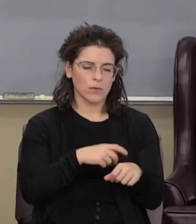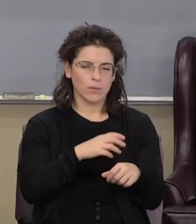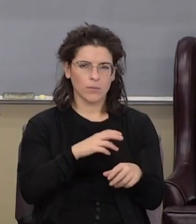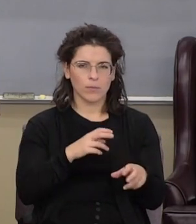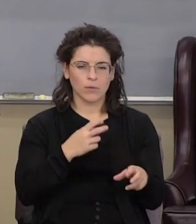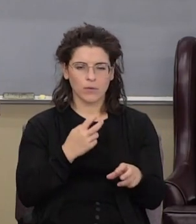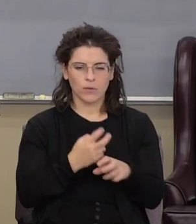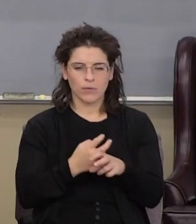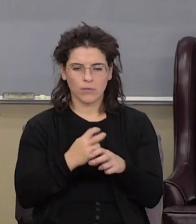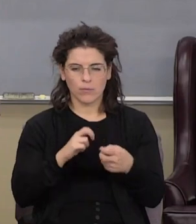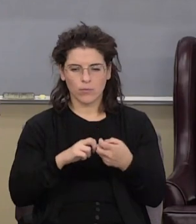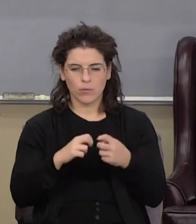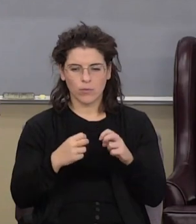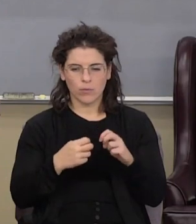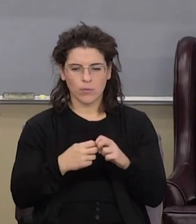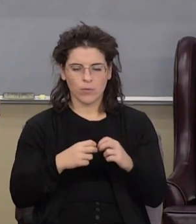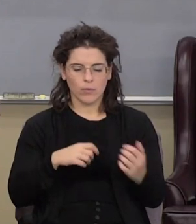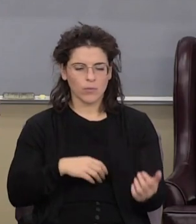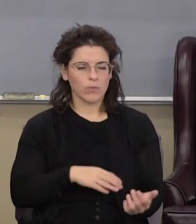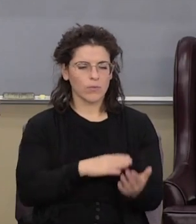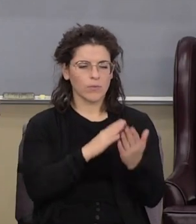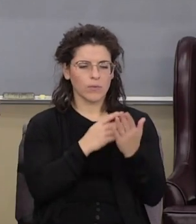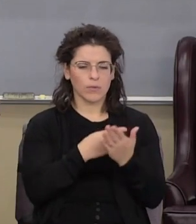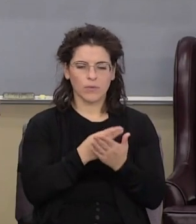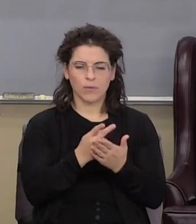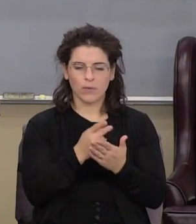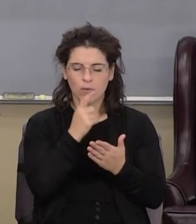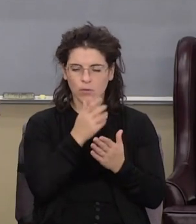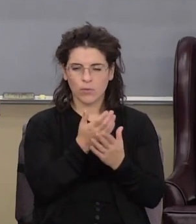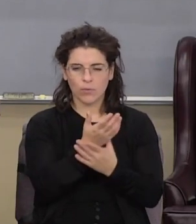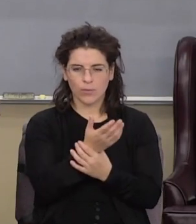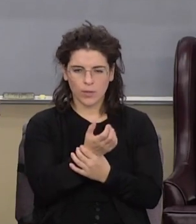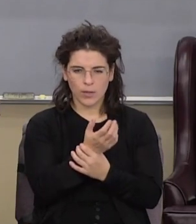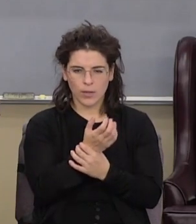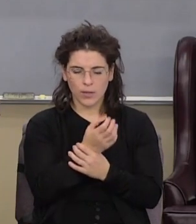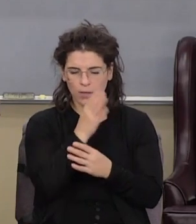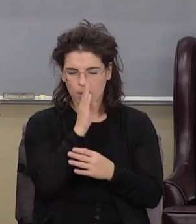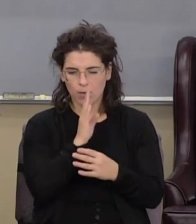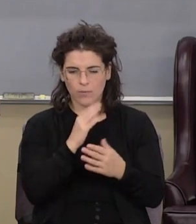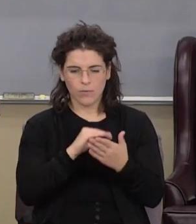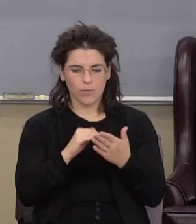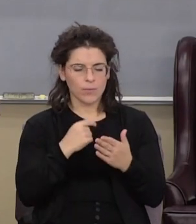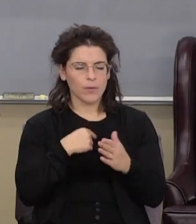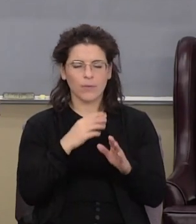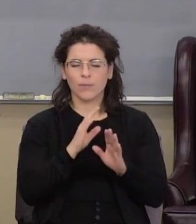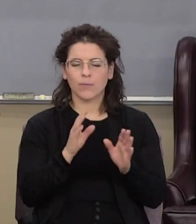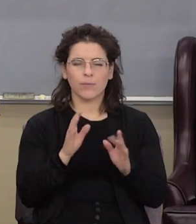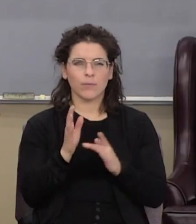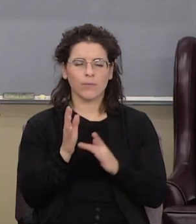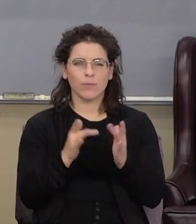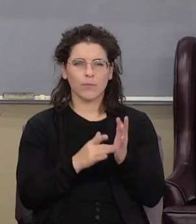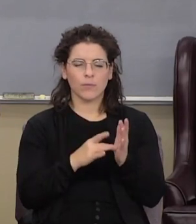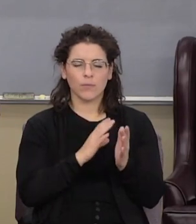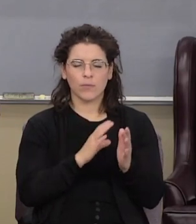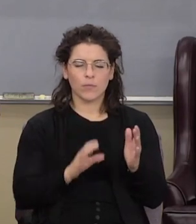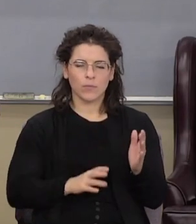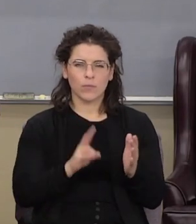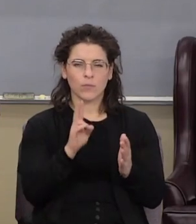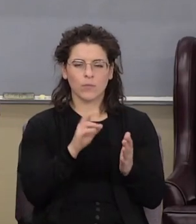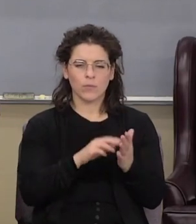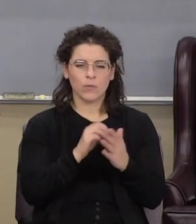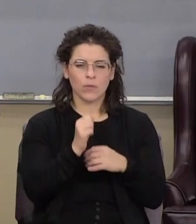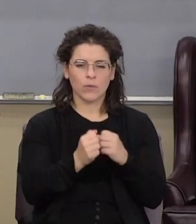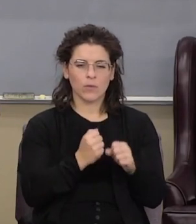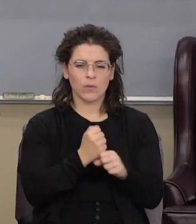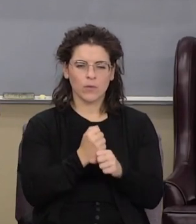face the failures you won't say I need to go and beg my humble myself and beg God to forgive you say you know Jesus Christ 2000 years ago saw that dumb thing